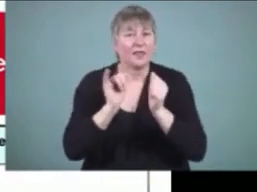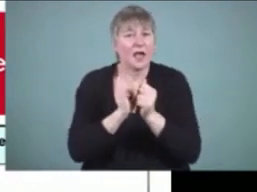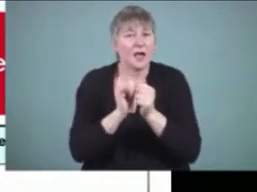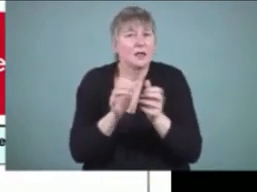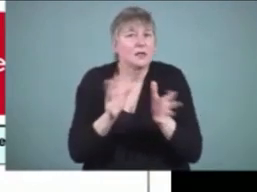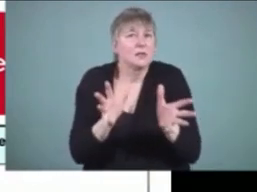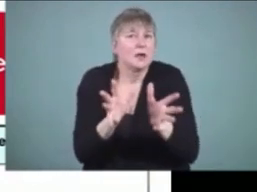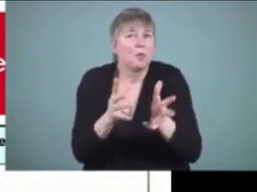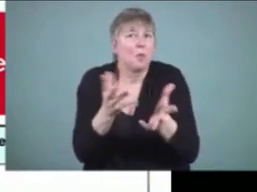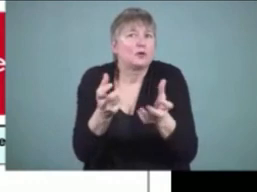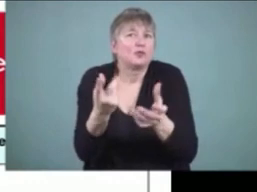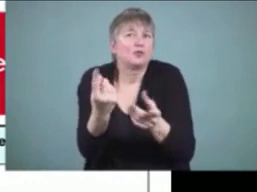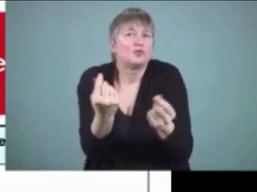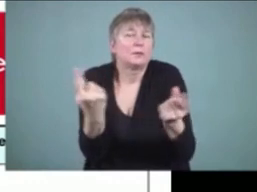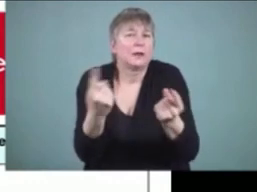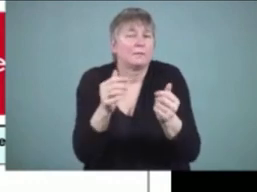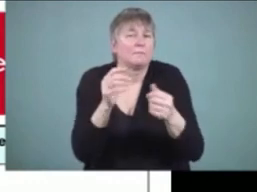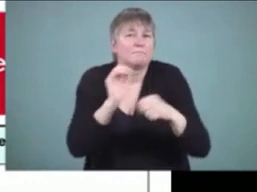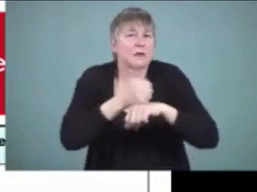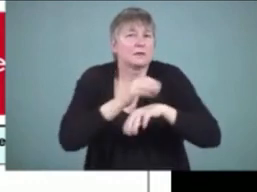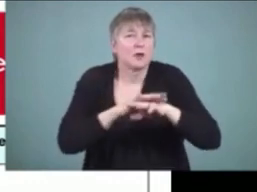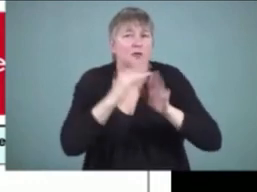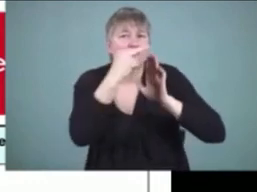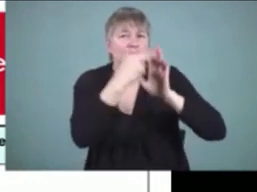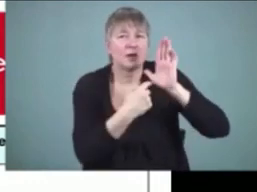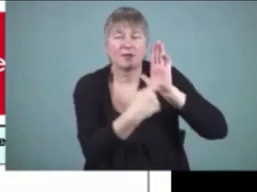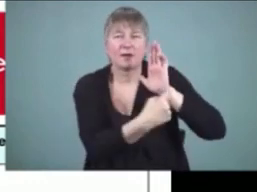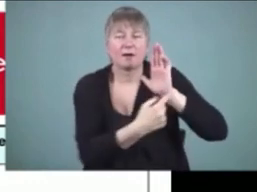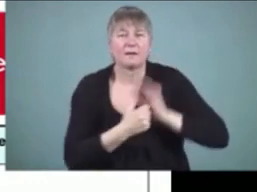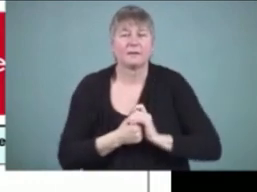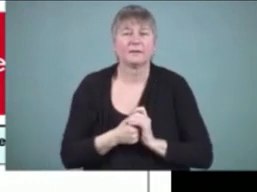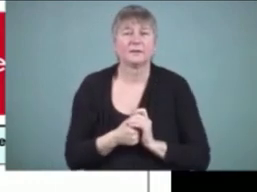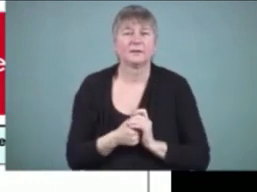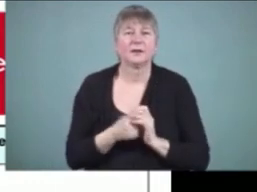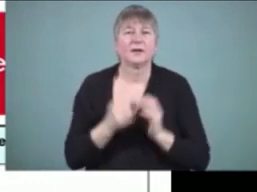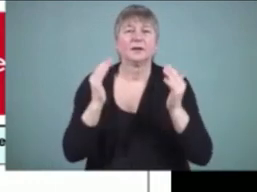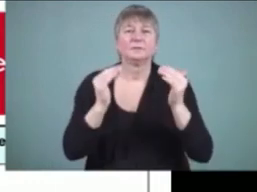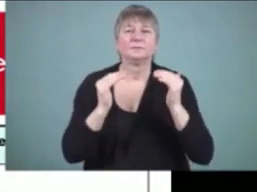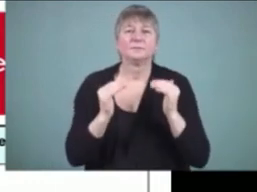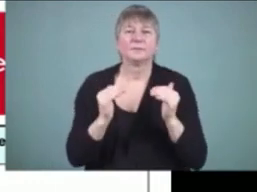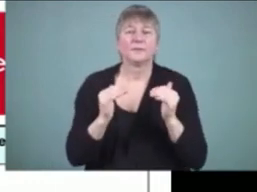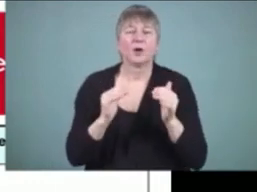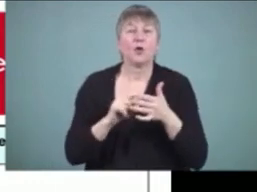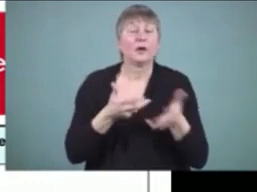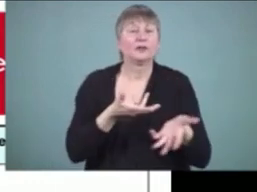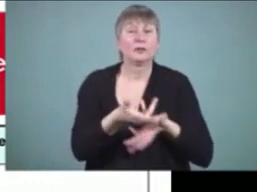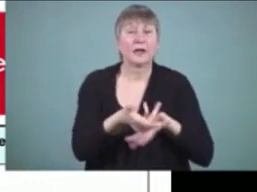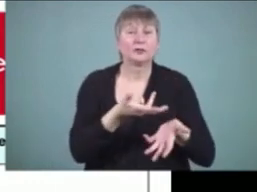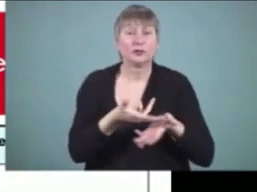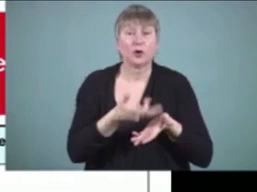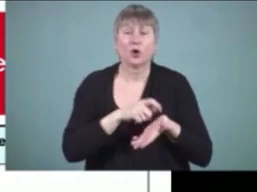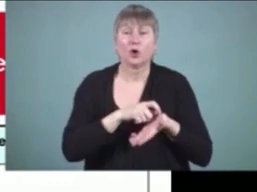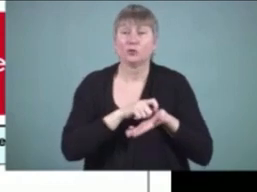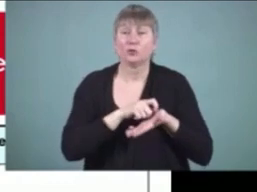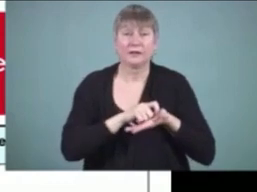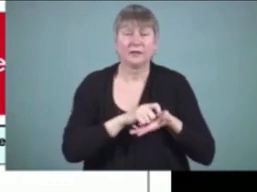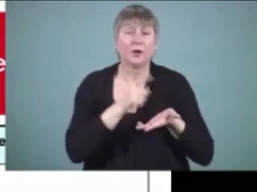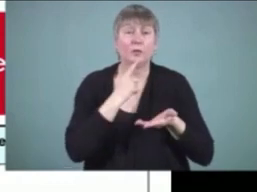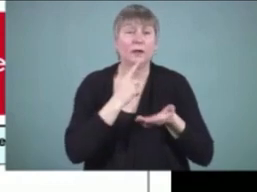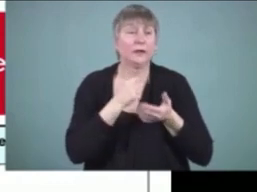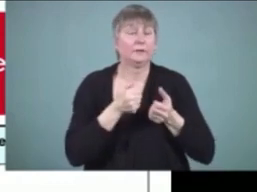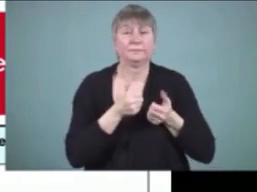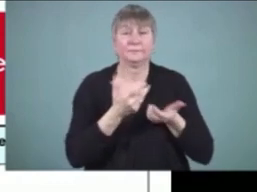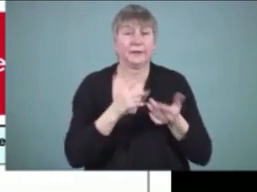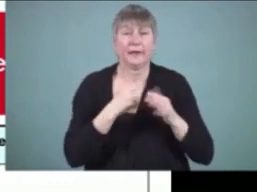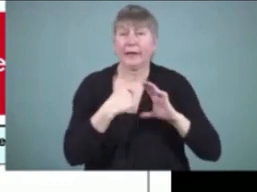something based on the text you read. The interactional function. You will use writing to communicate with others. Think about